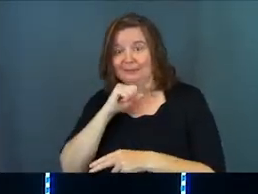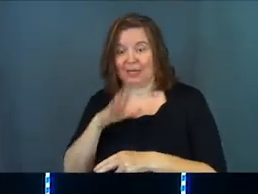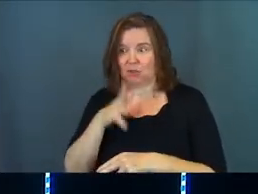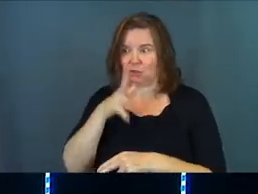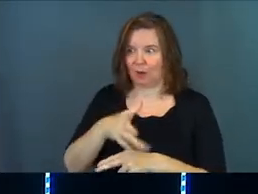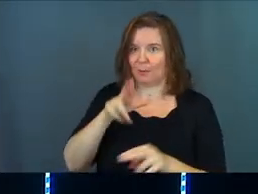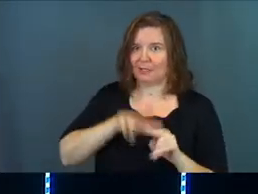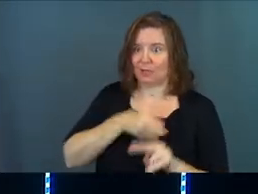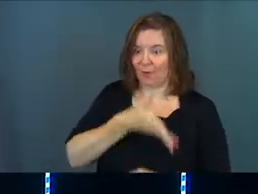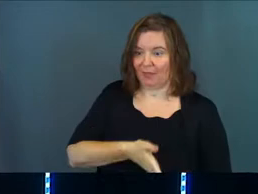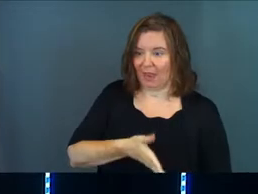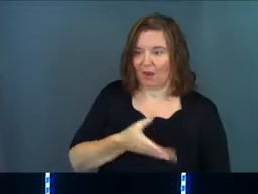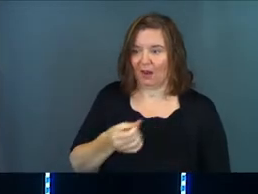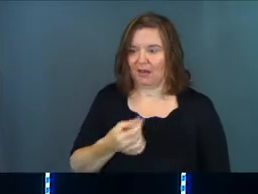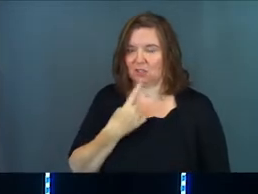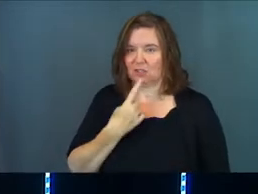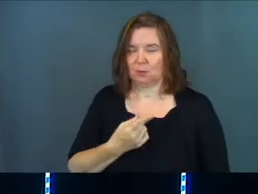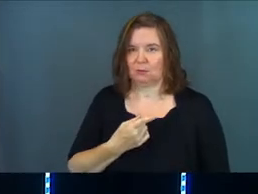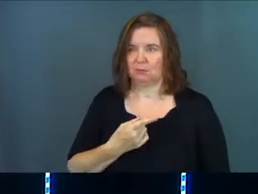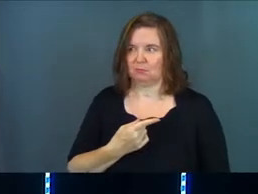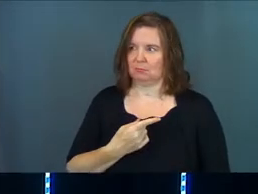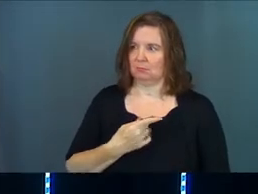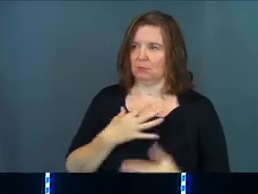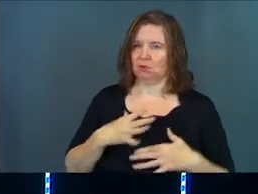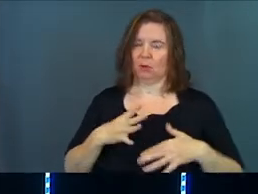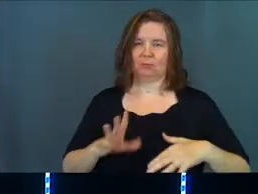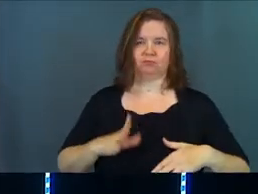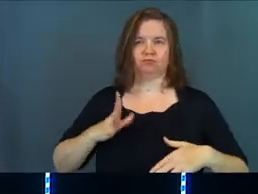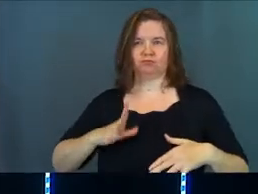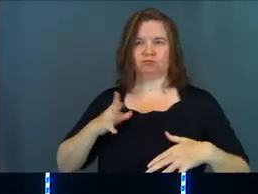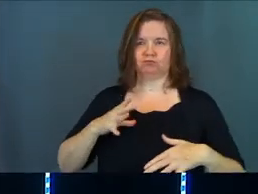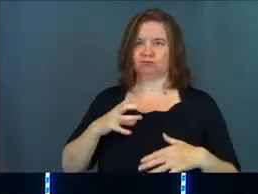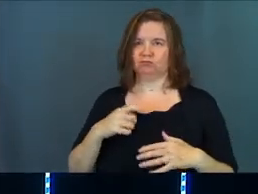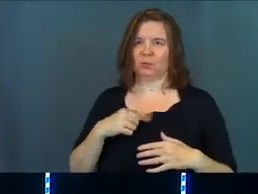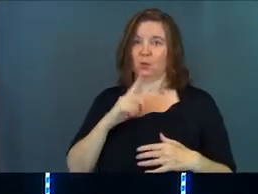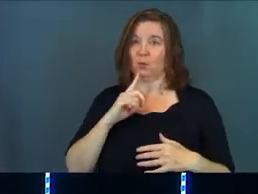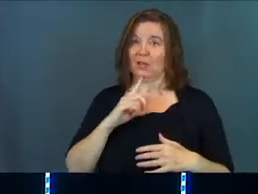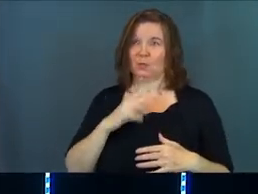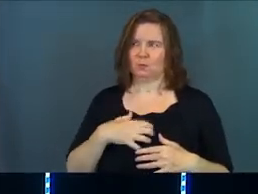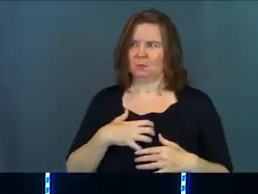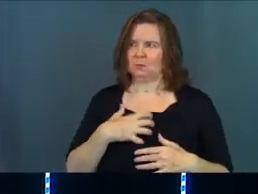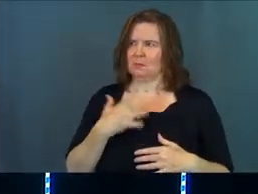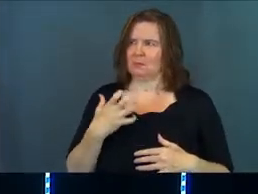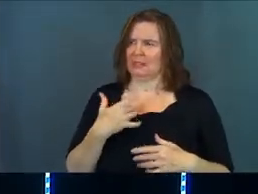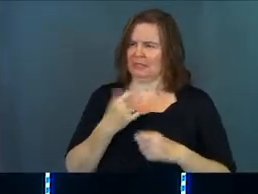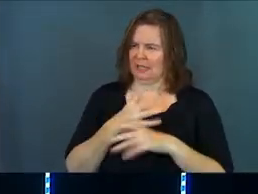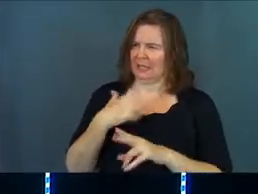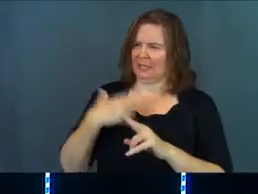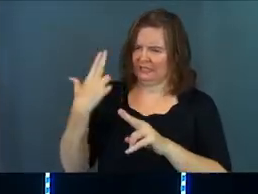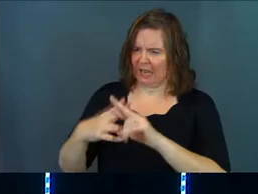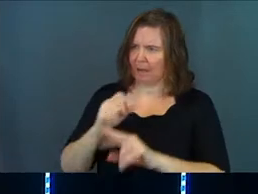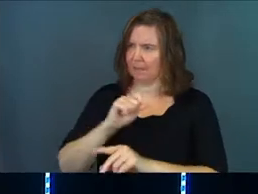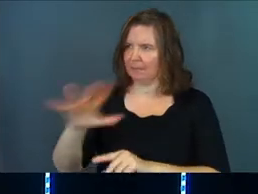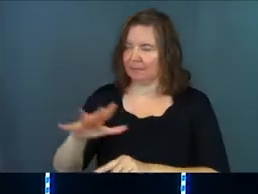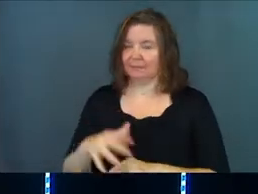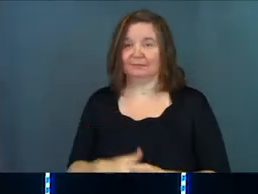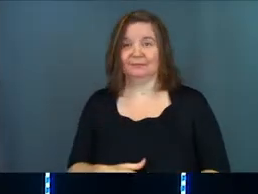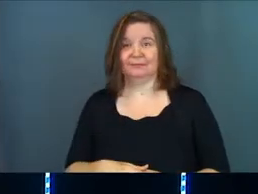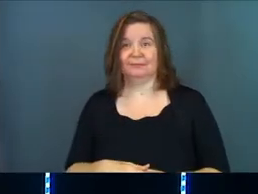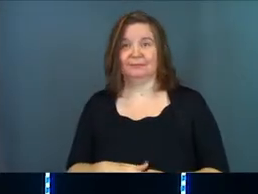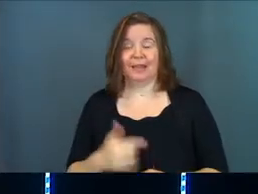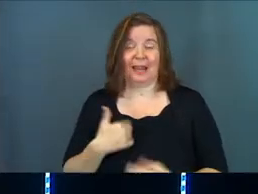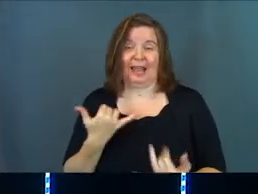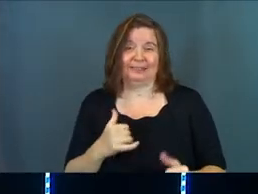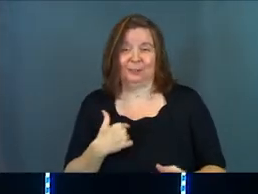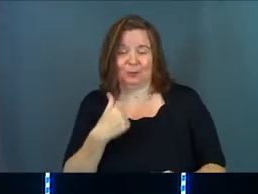his grandma was sitting right there and she was just, she's dressed to the nines, you know, and she's just really mad at me and yells out, his name is this.